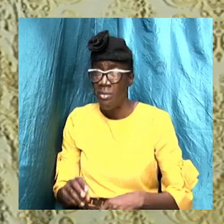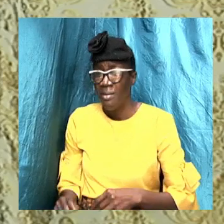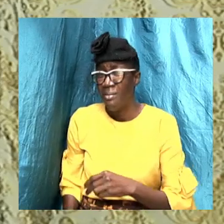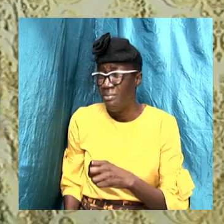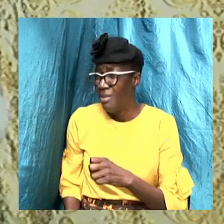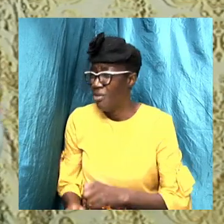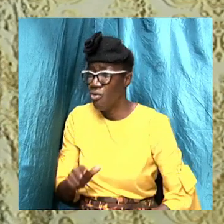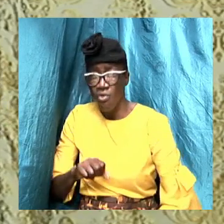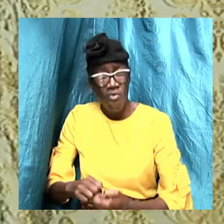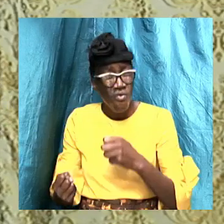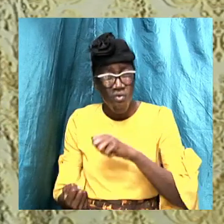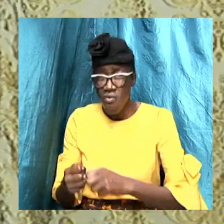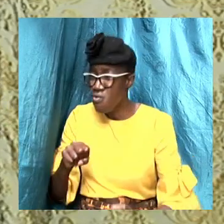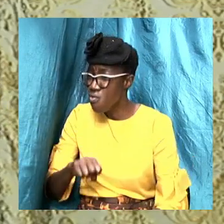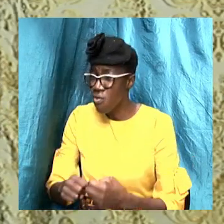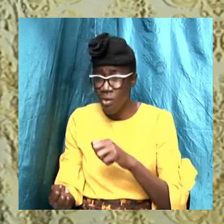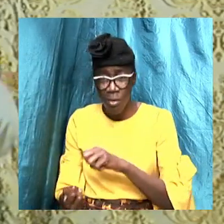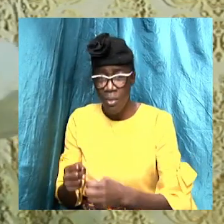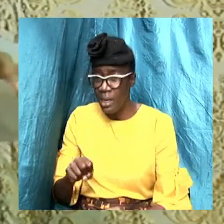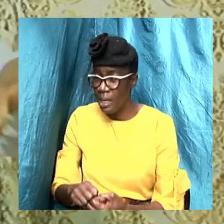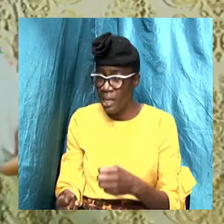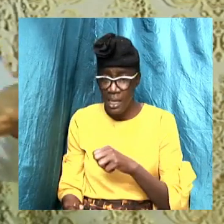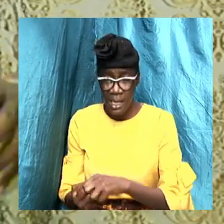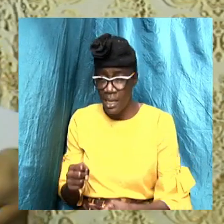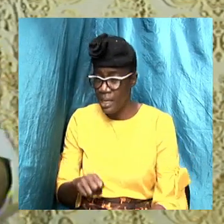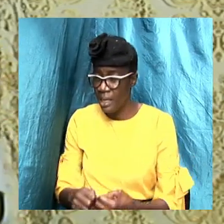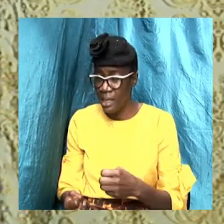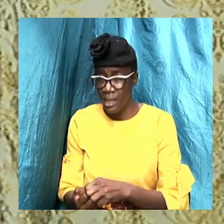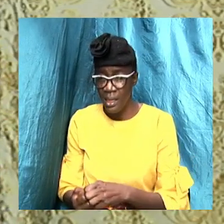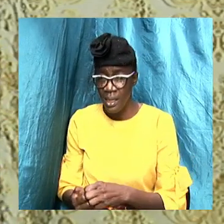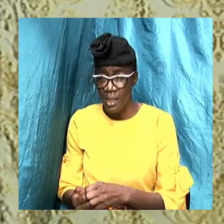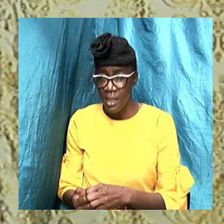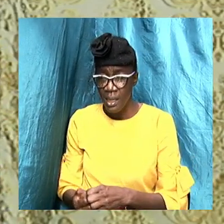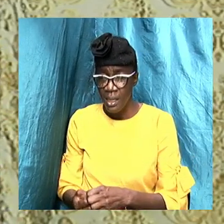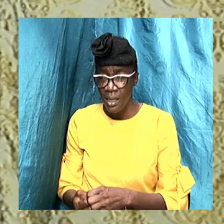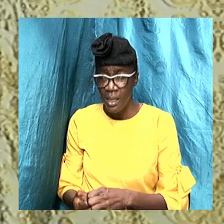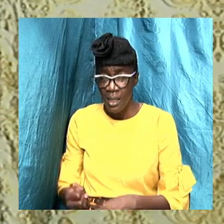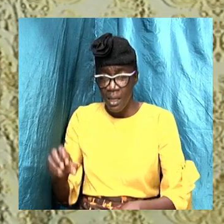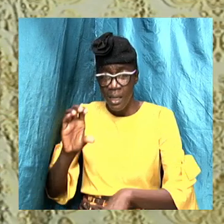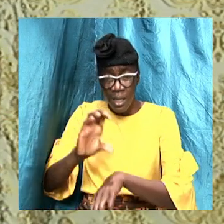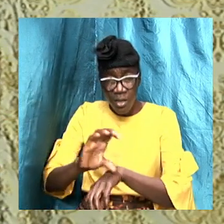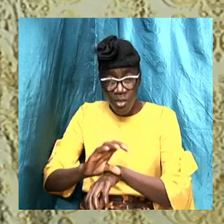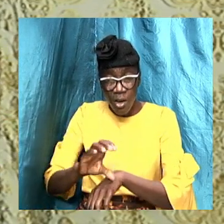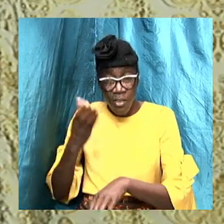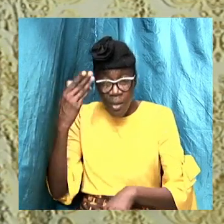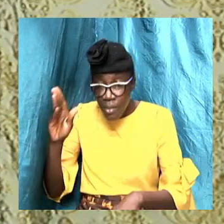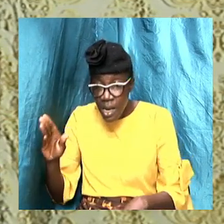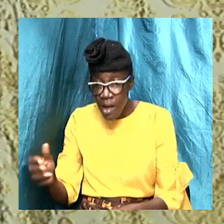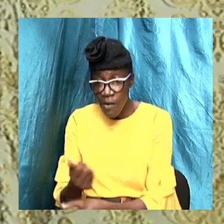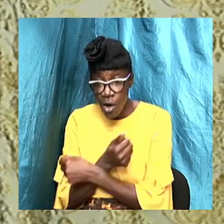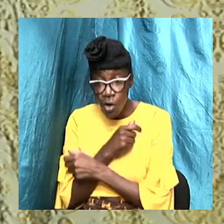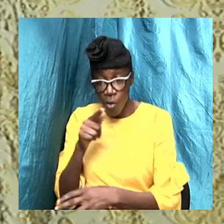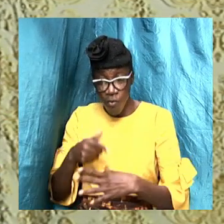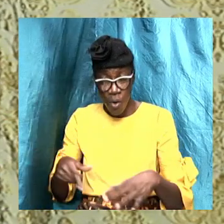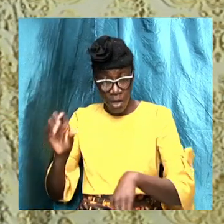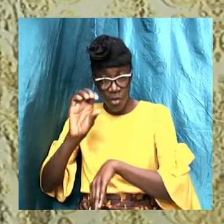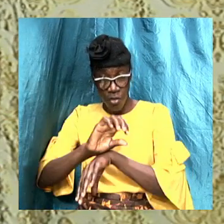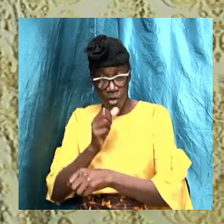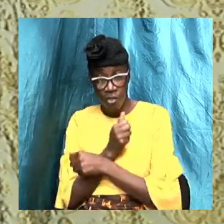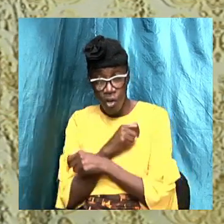it means that he did not embrace what the church embraced but when he come